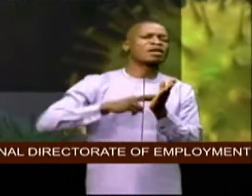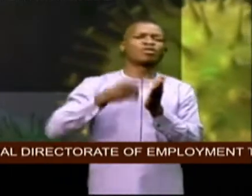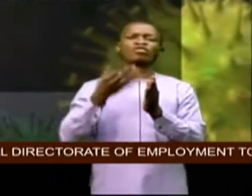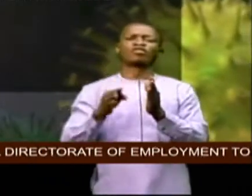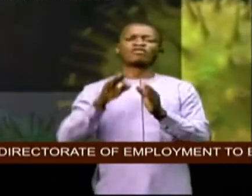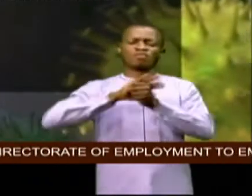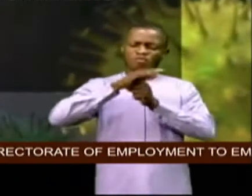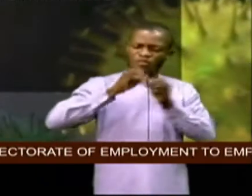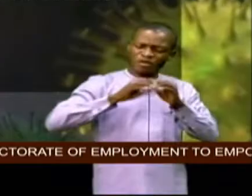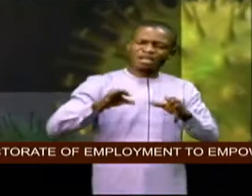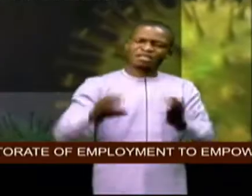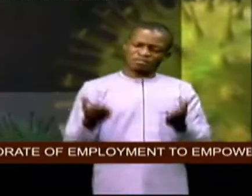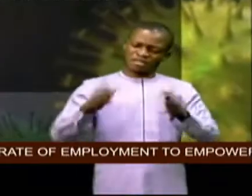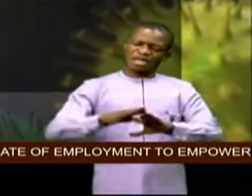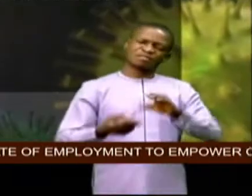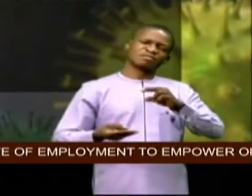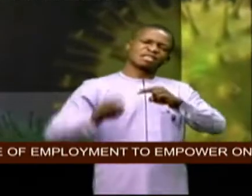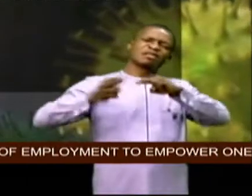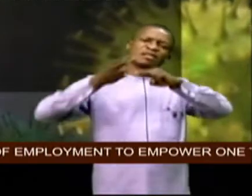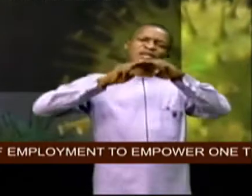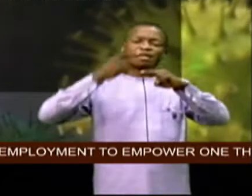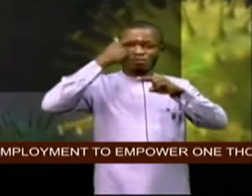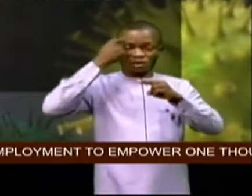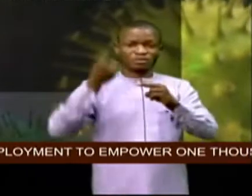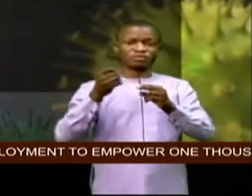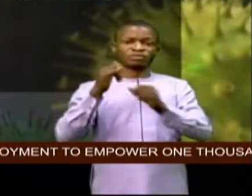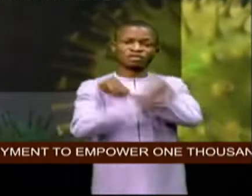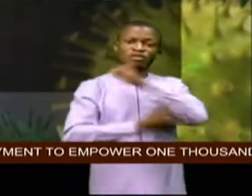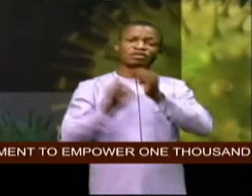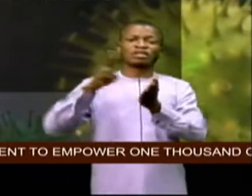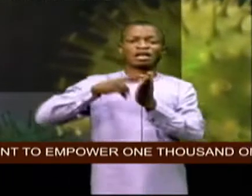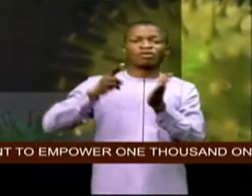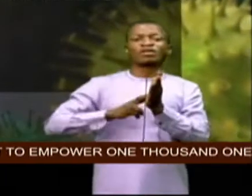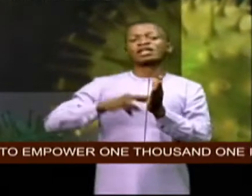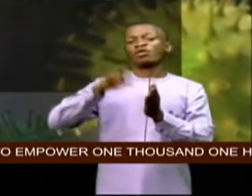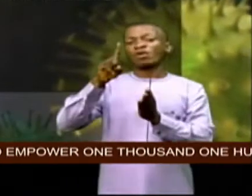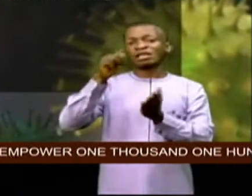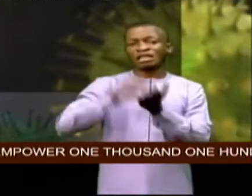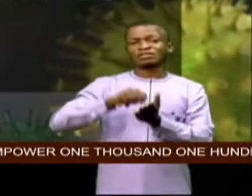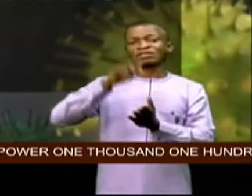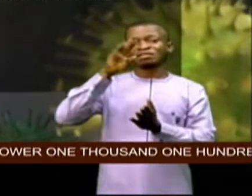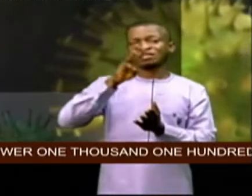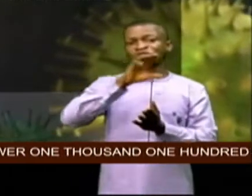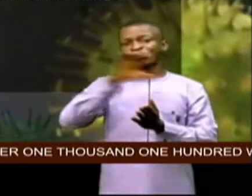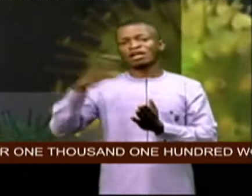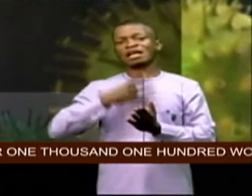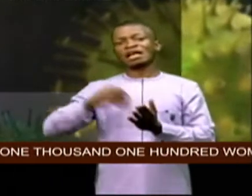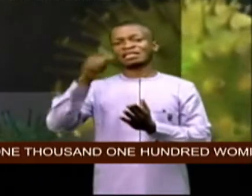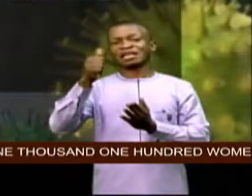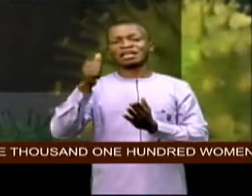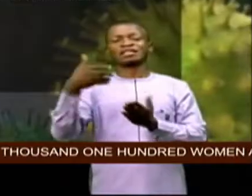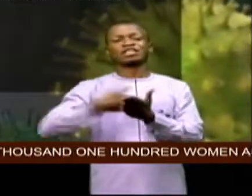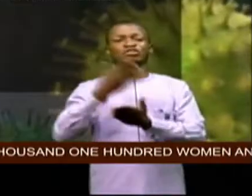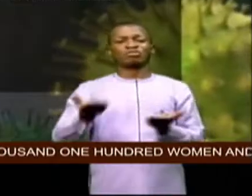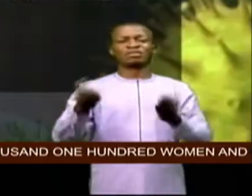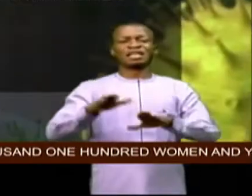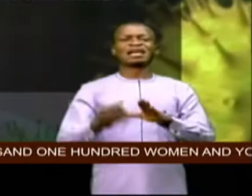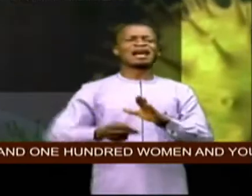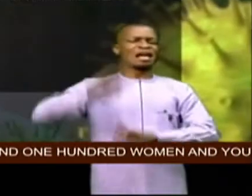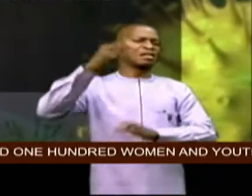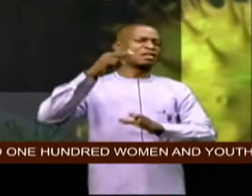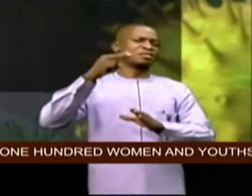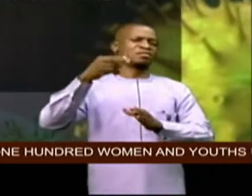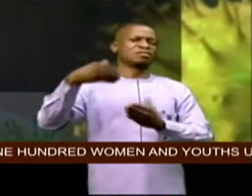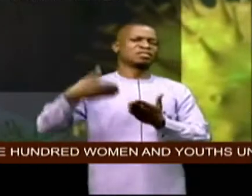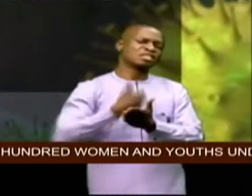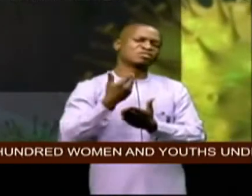19 fatalities after the country recorded 1 610 new deaths the highest single day increase since the